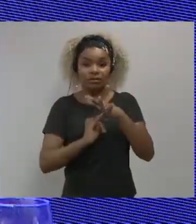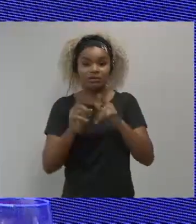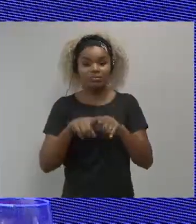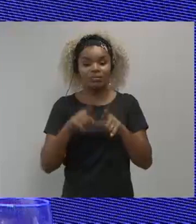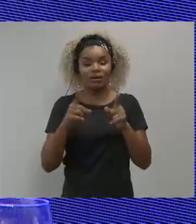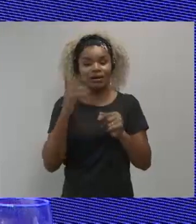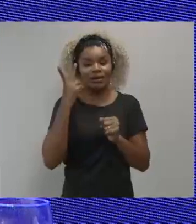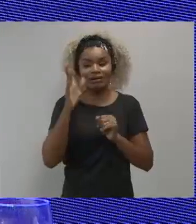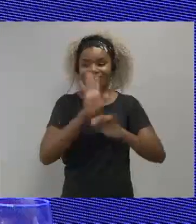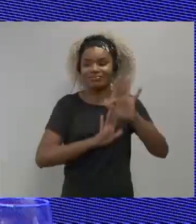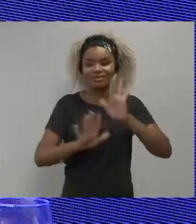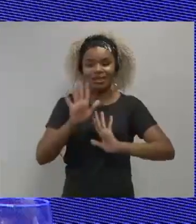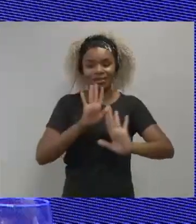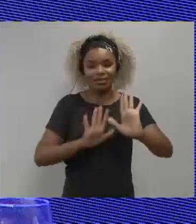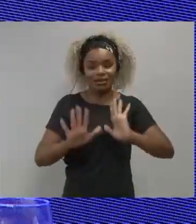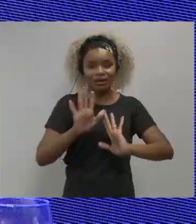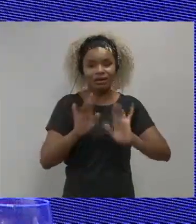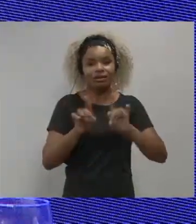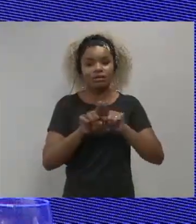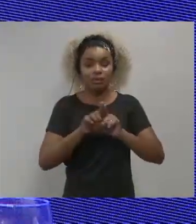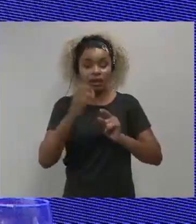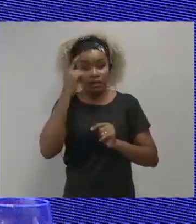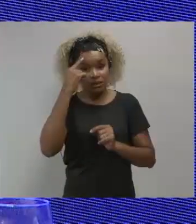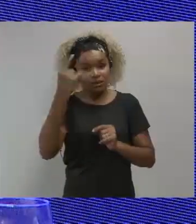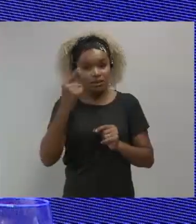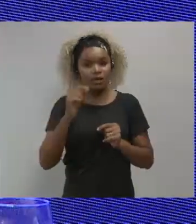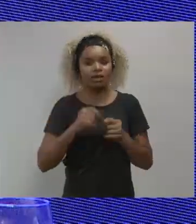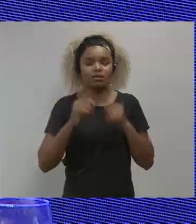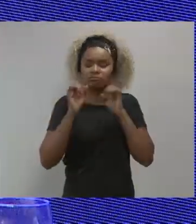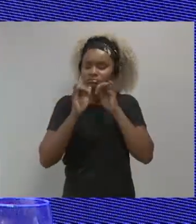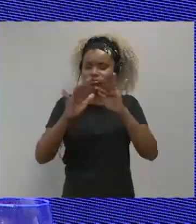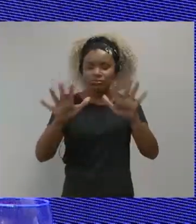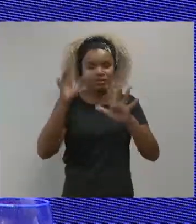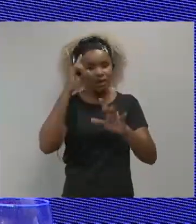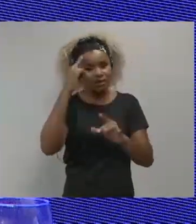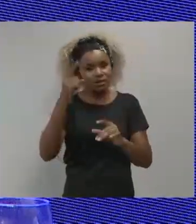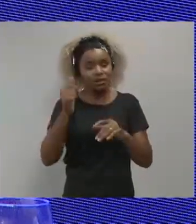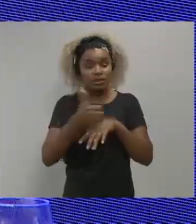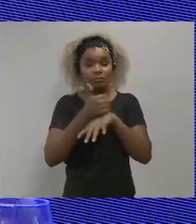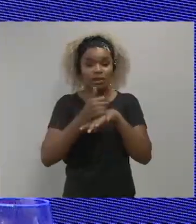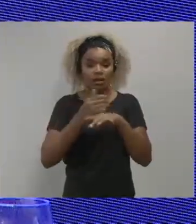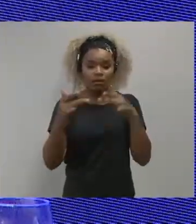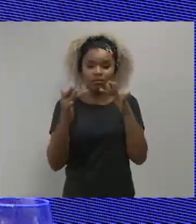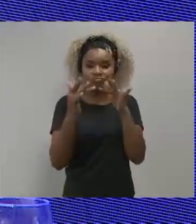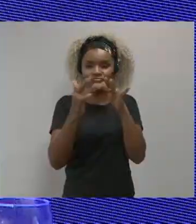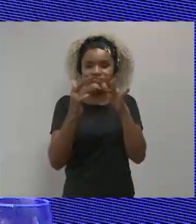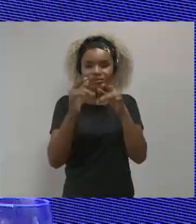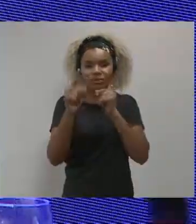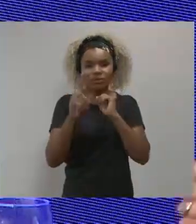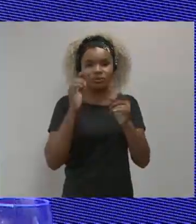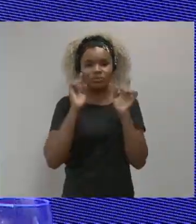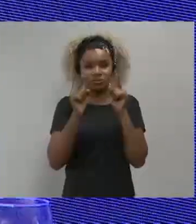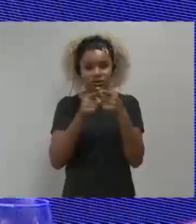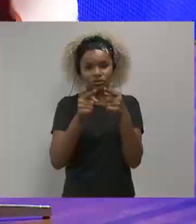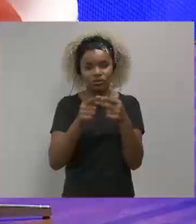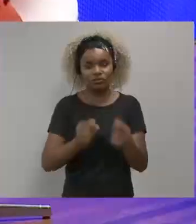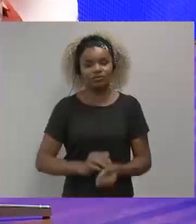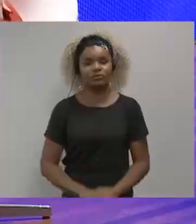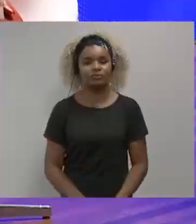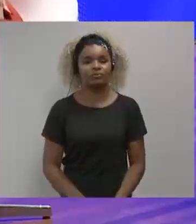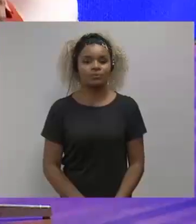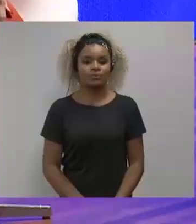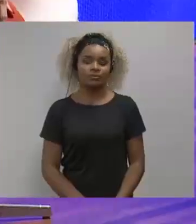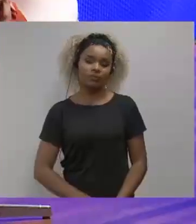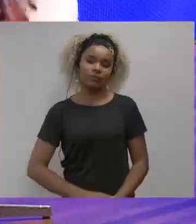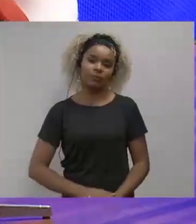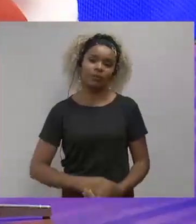used by the institutions to talk about those ideas that better align to your objectives?